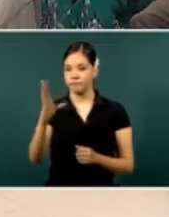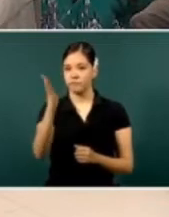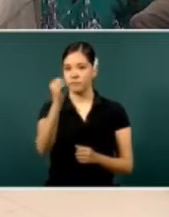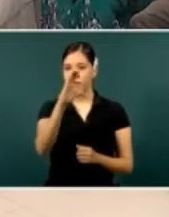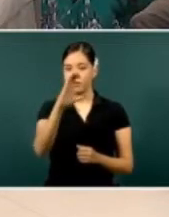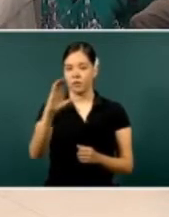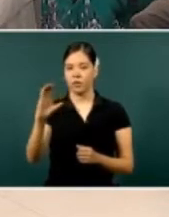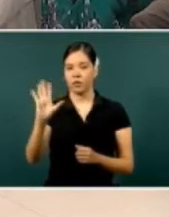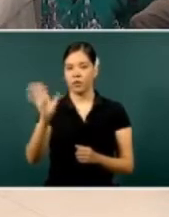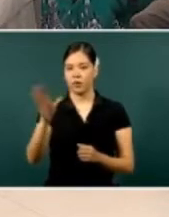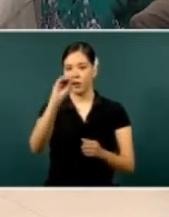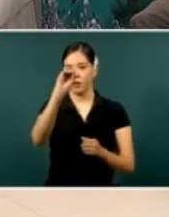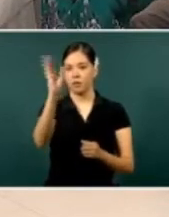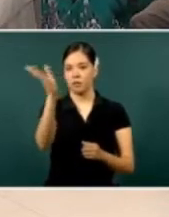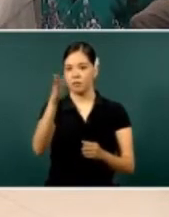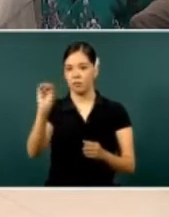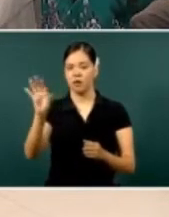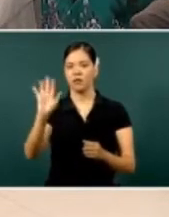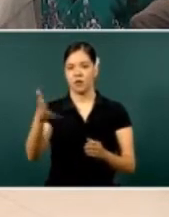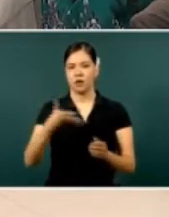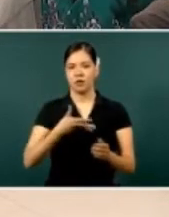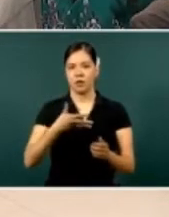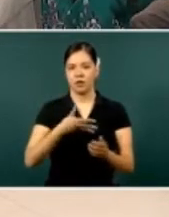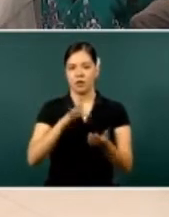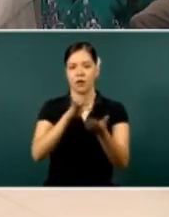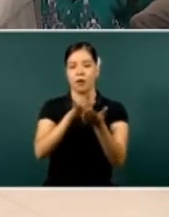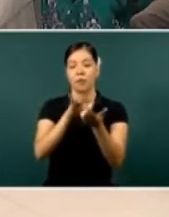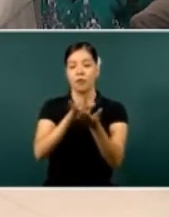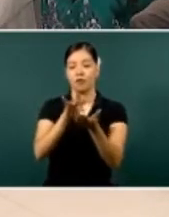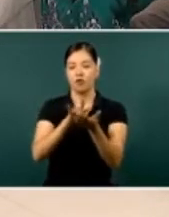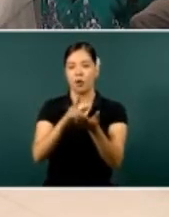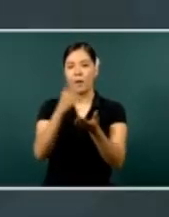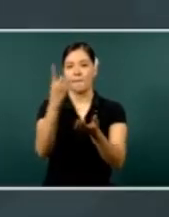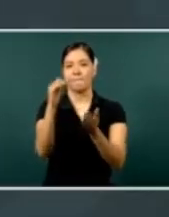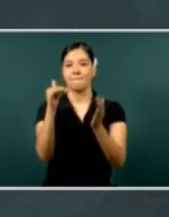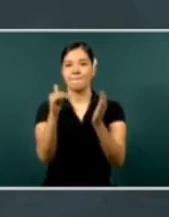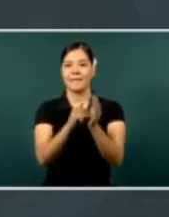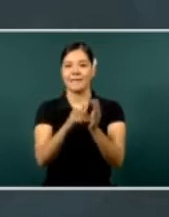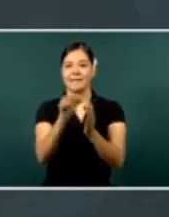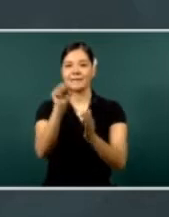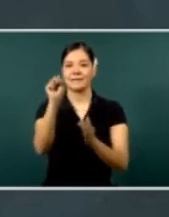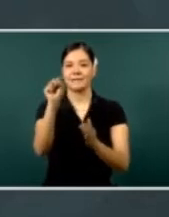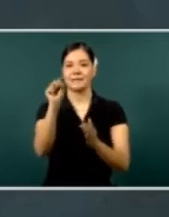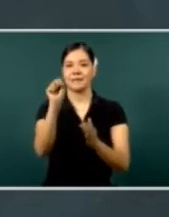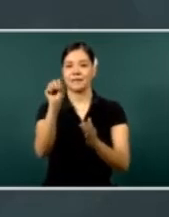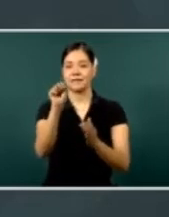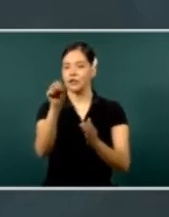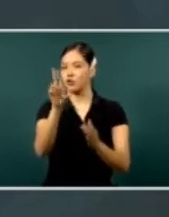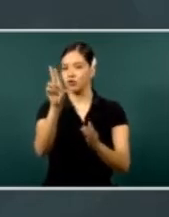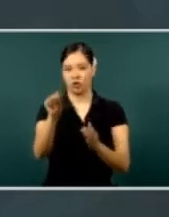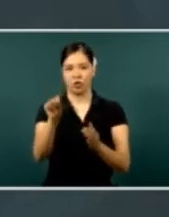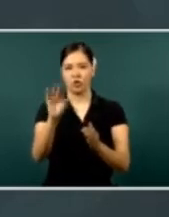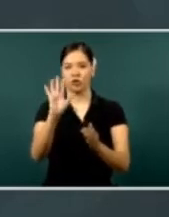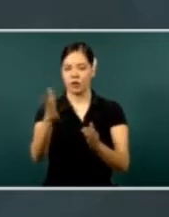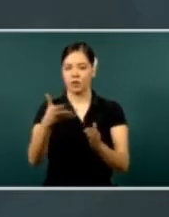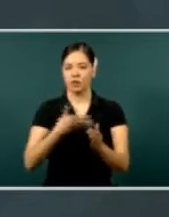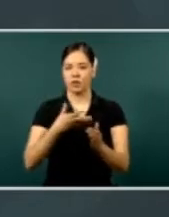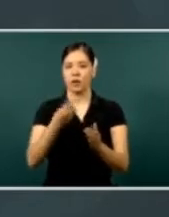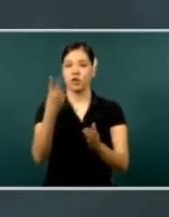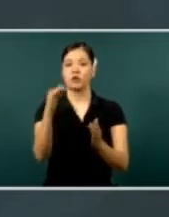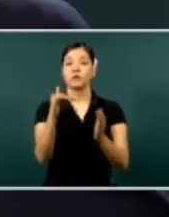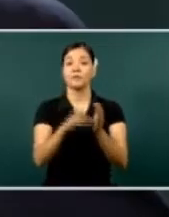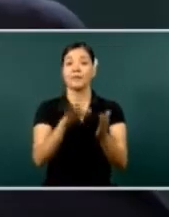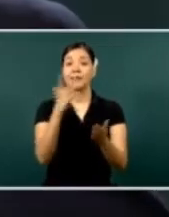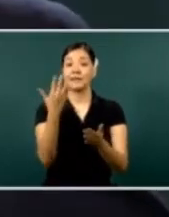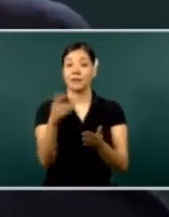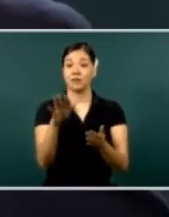They are not receiving, like before, 1,600 pesos. But now it's 2,550